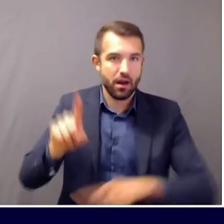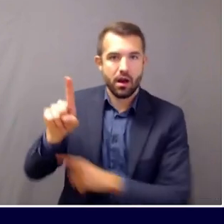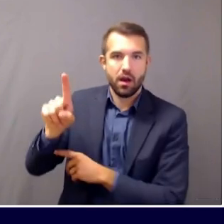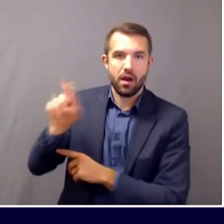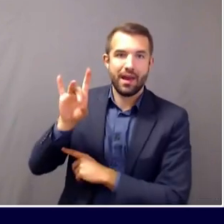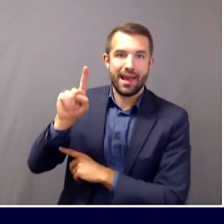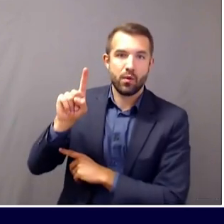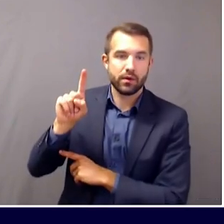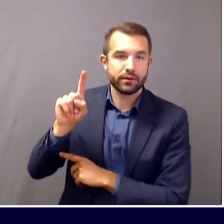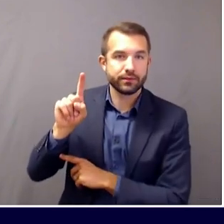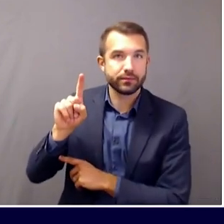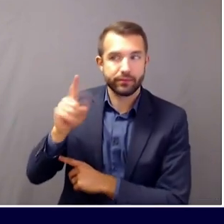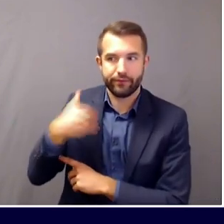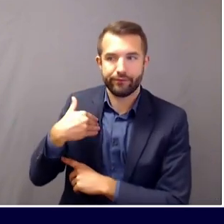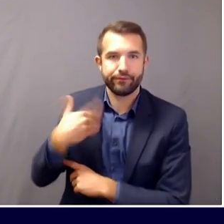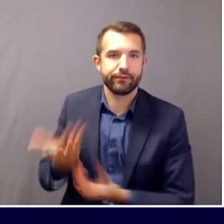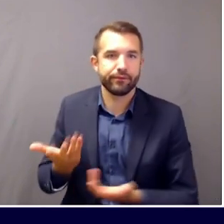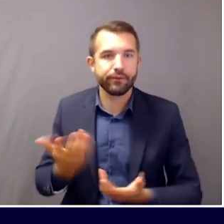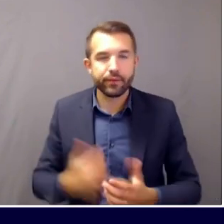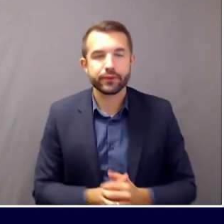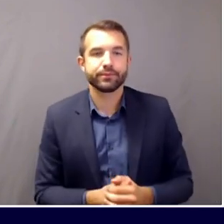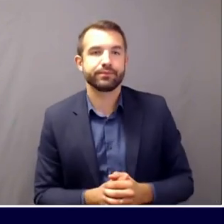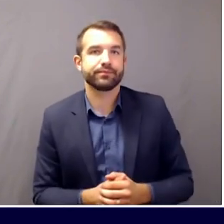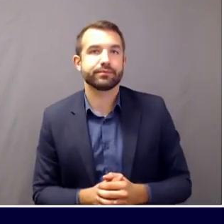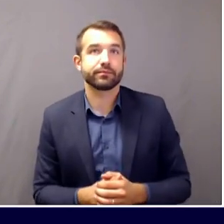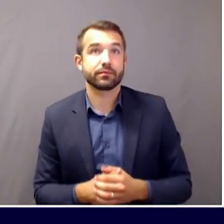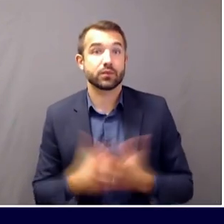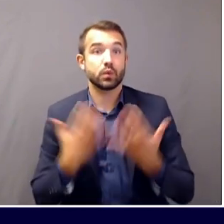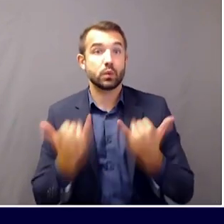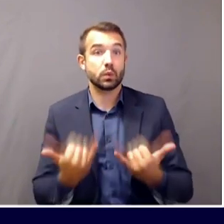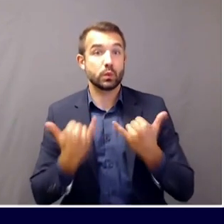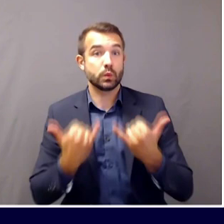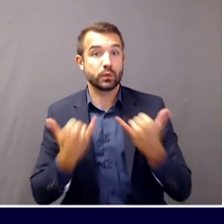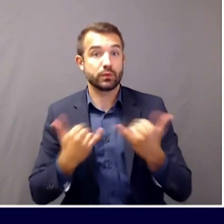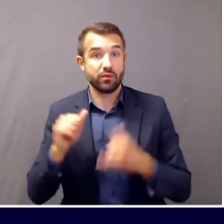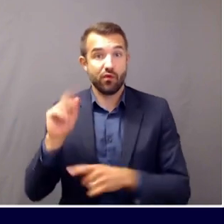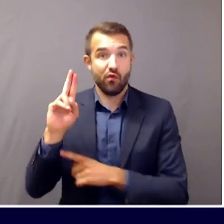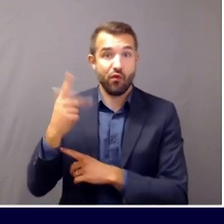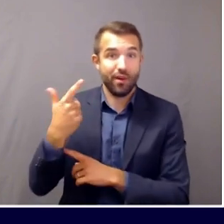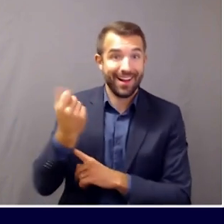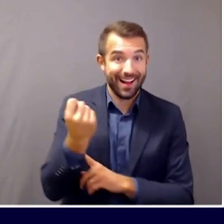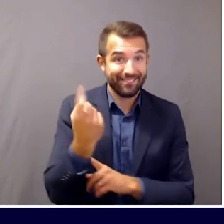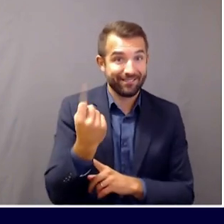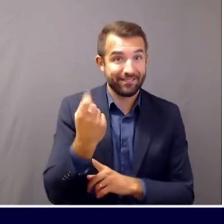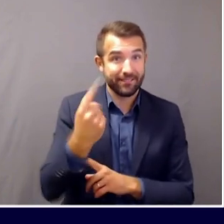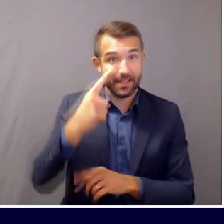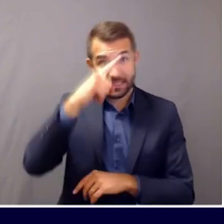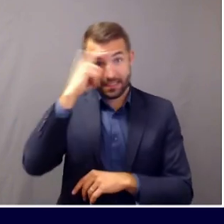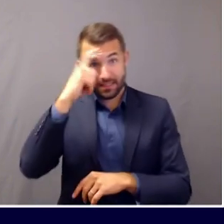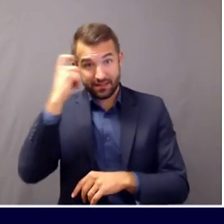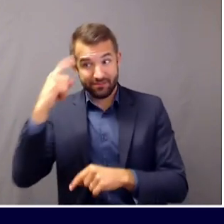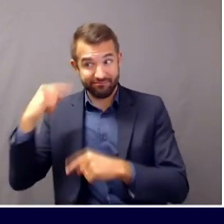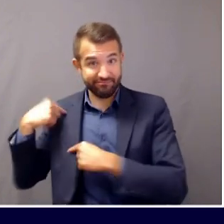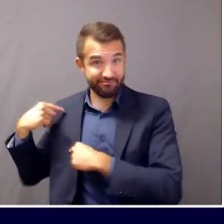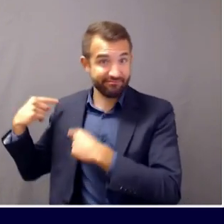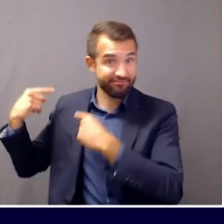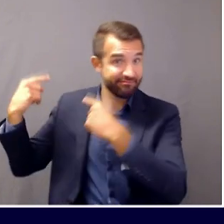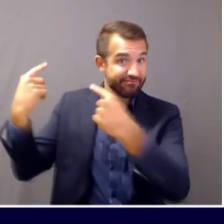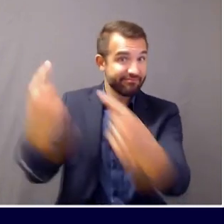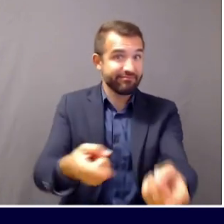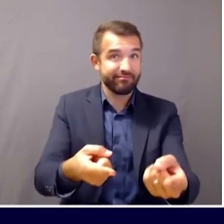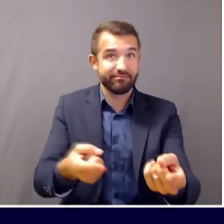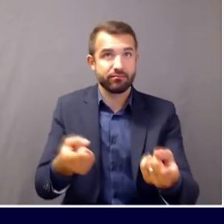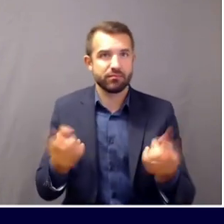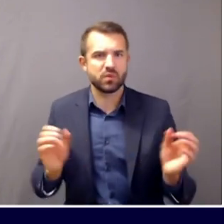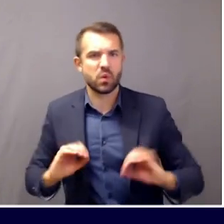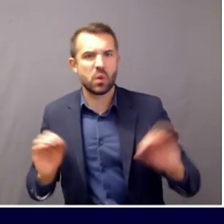point in the summer, here we are on August 11, we have not seen systematic evidence of individuals